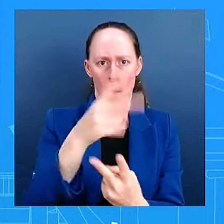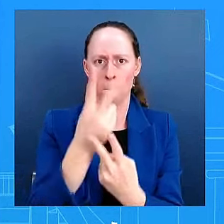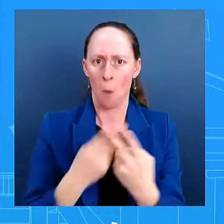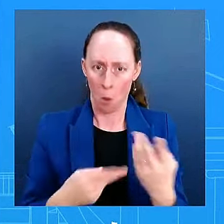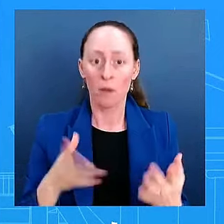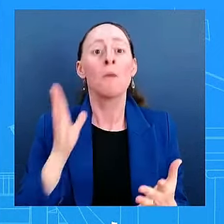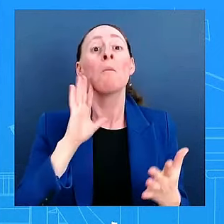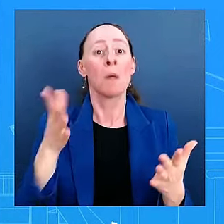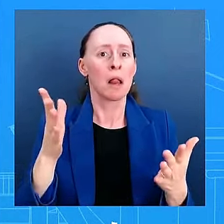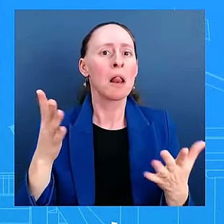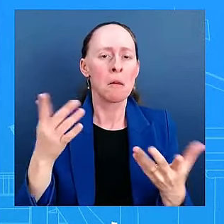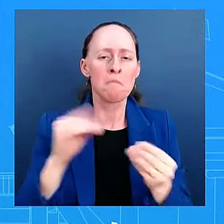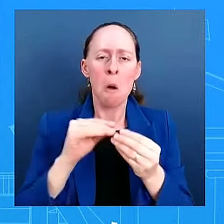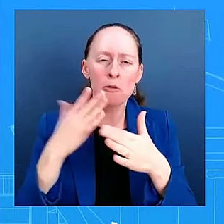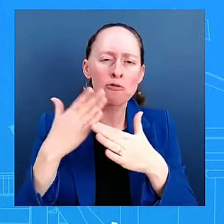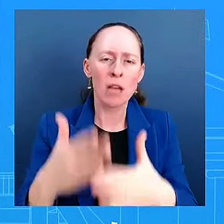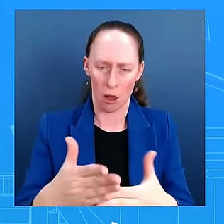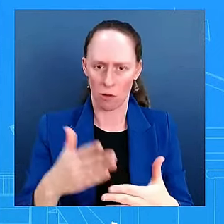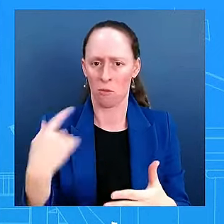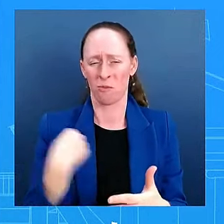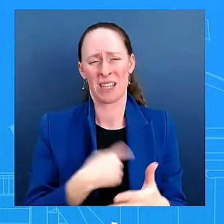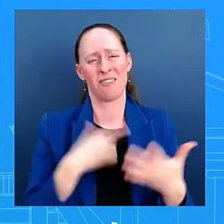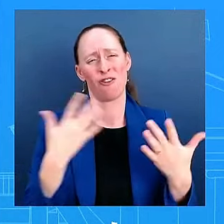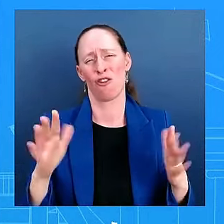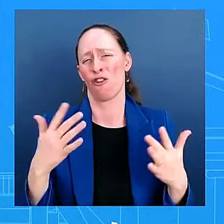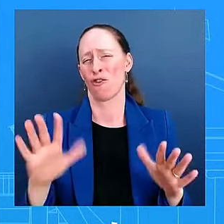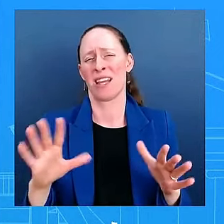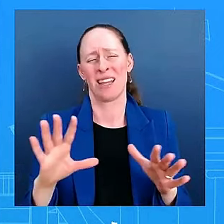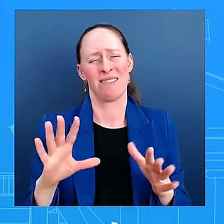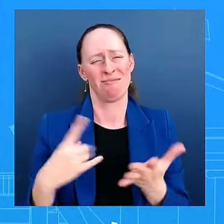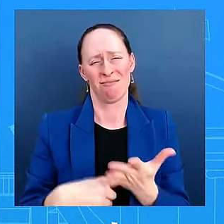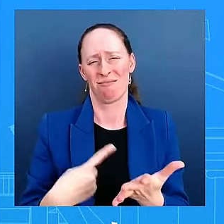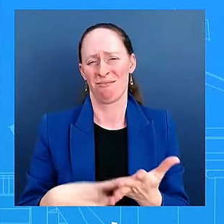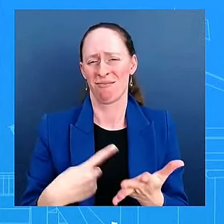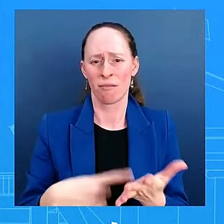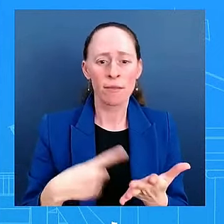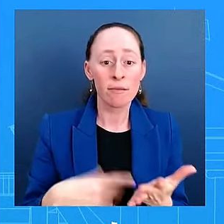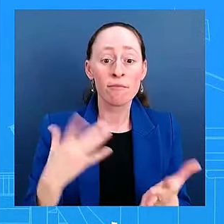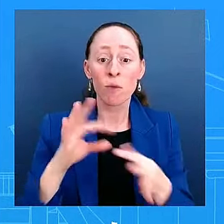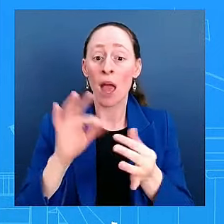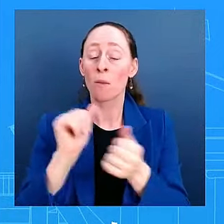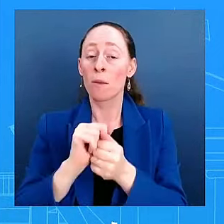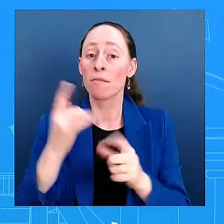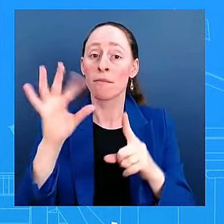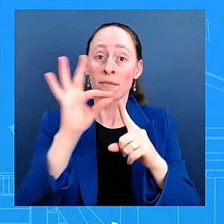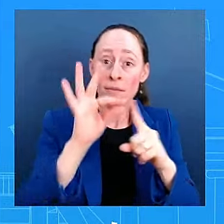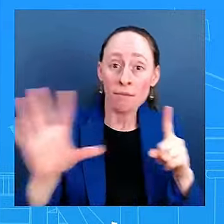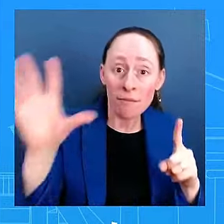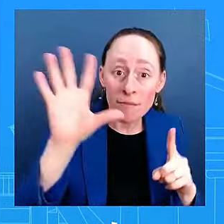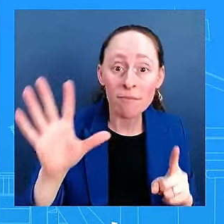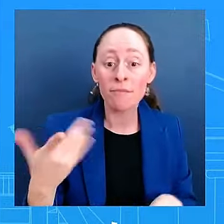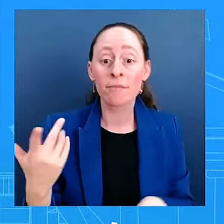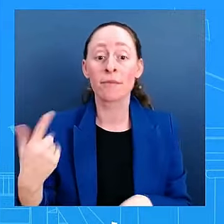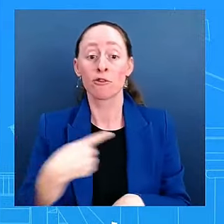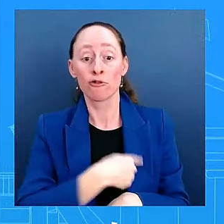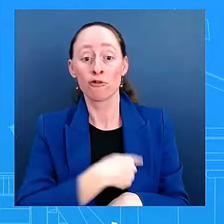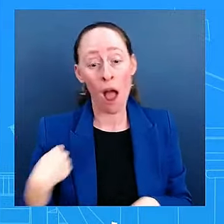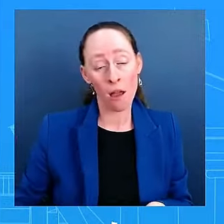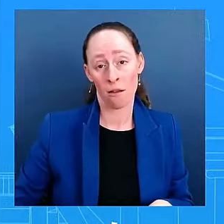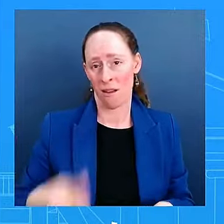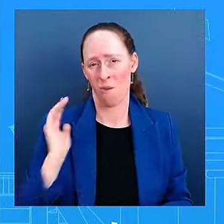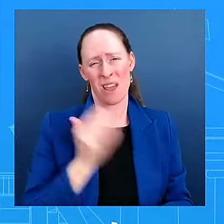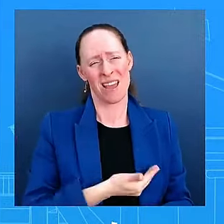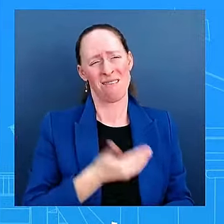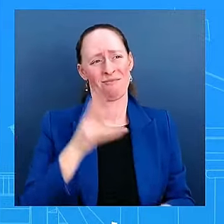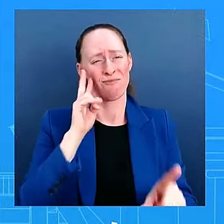messaging when it comes to the Indo-Pacific, when it comes to China. I think we've been very clear on that. But we will certainly have more to share.